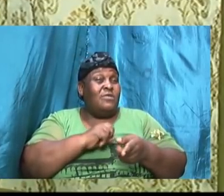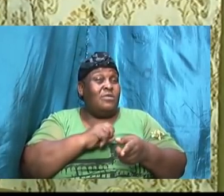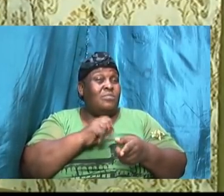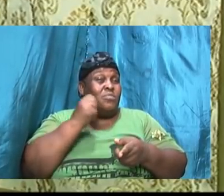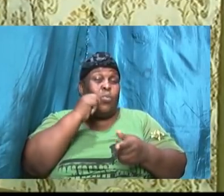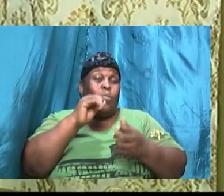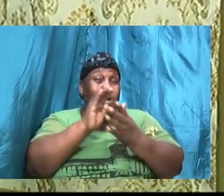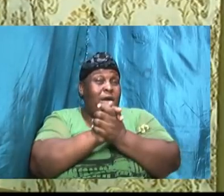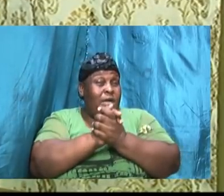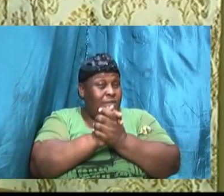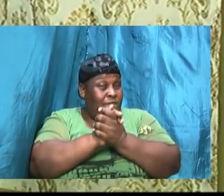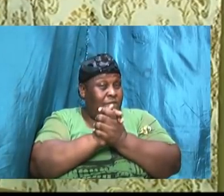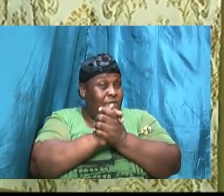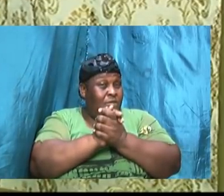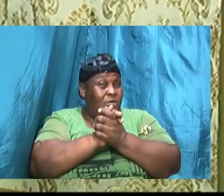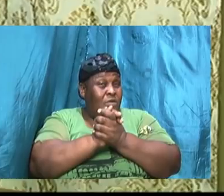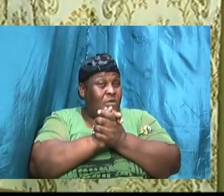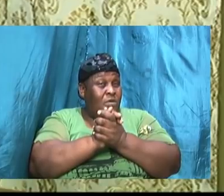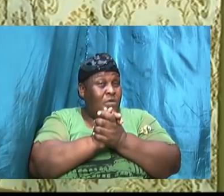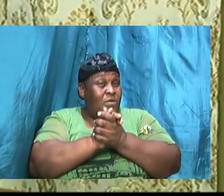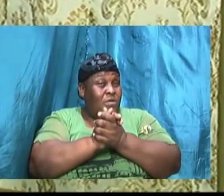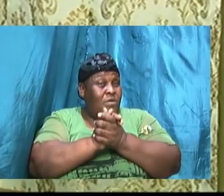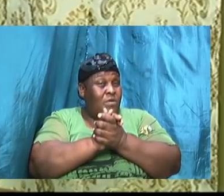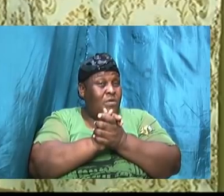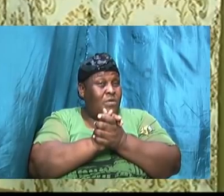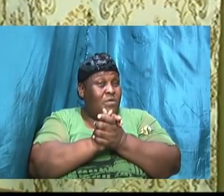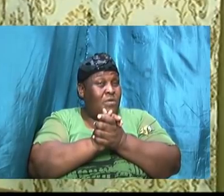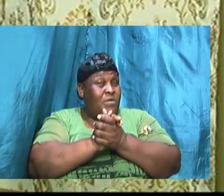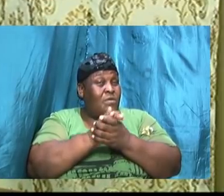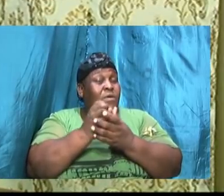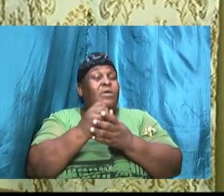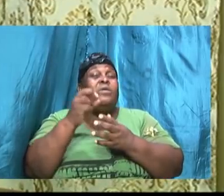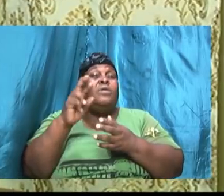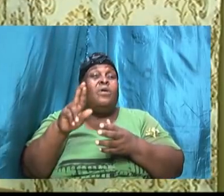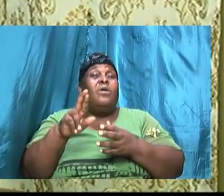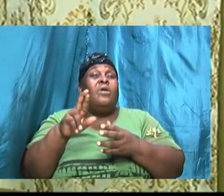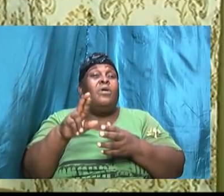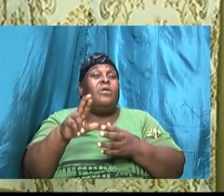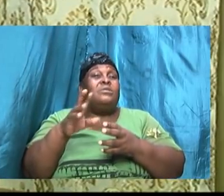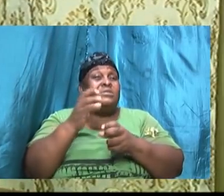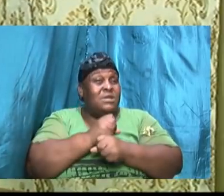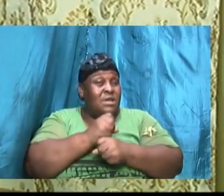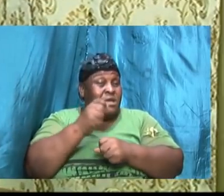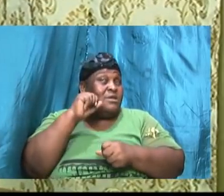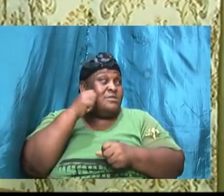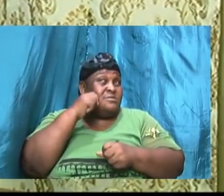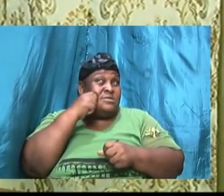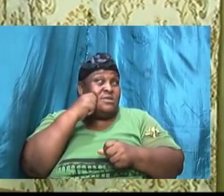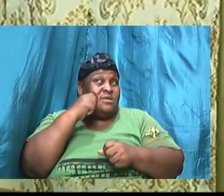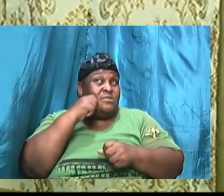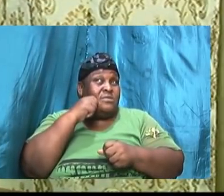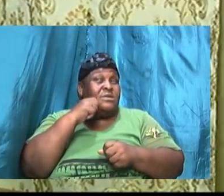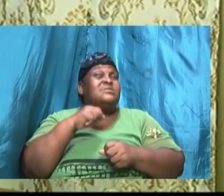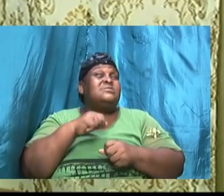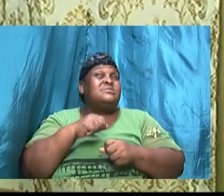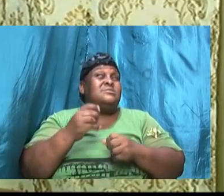or should I take Sarah's maid and the son will come